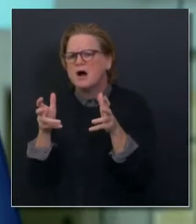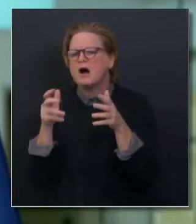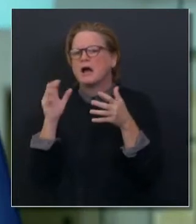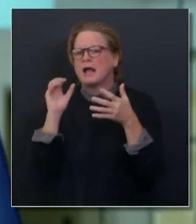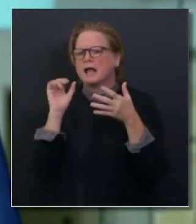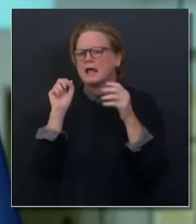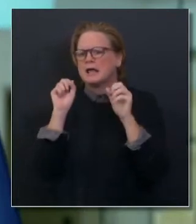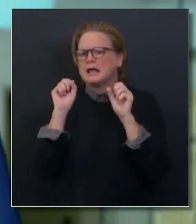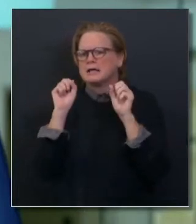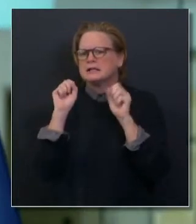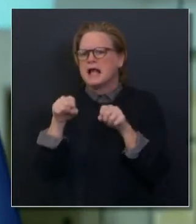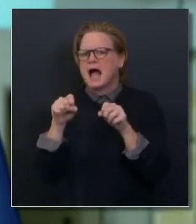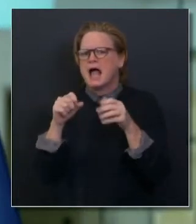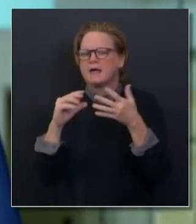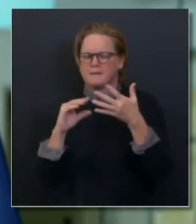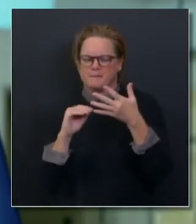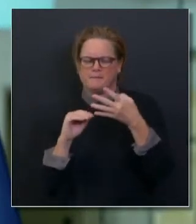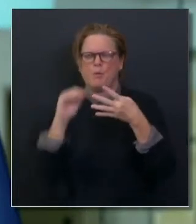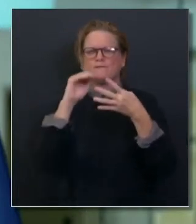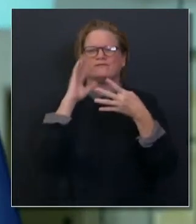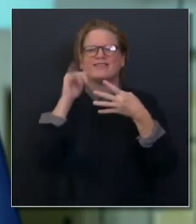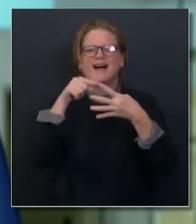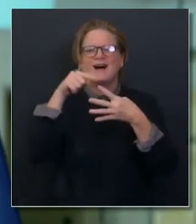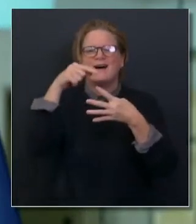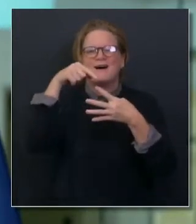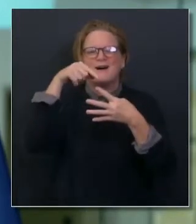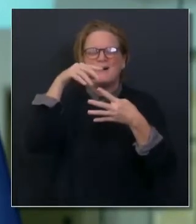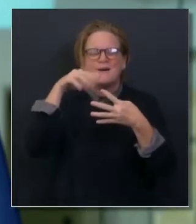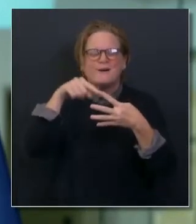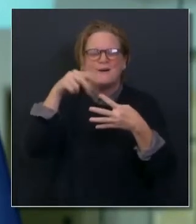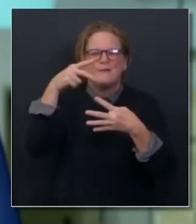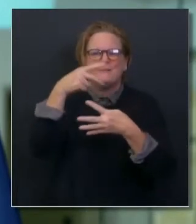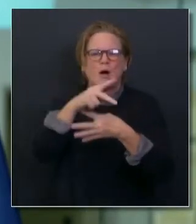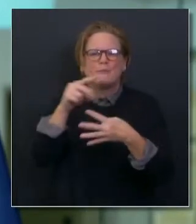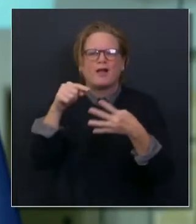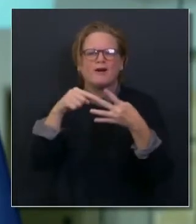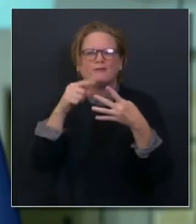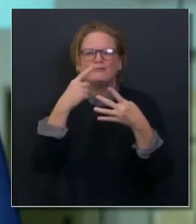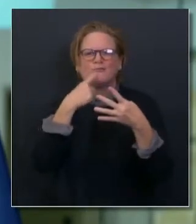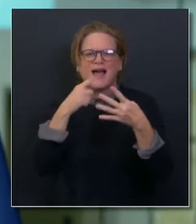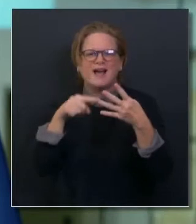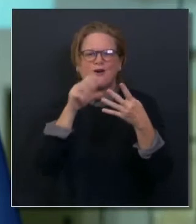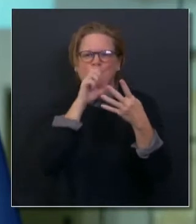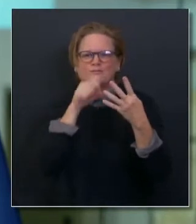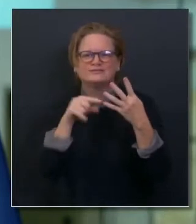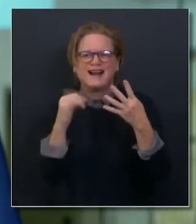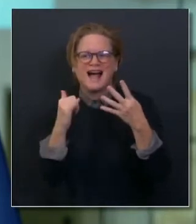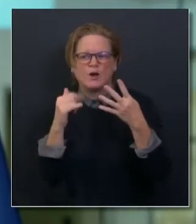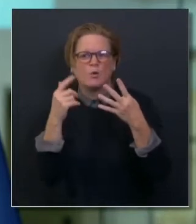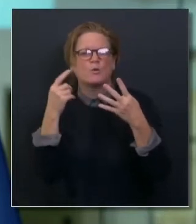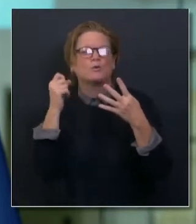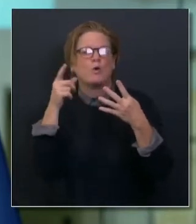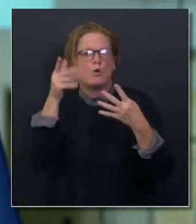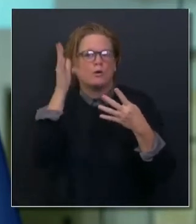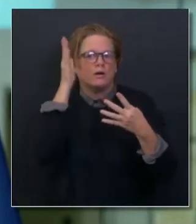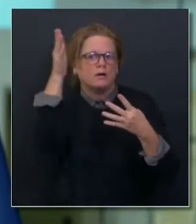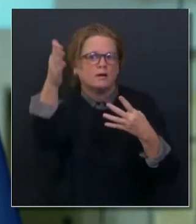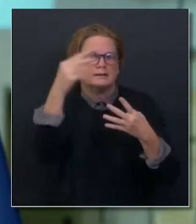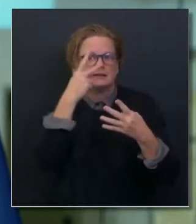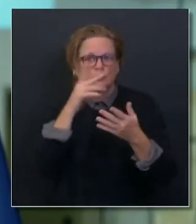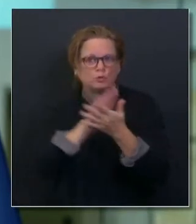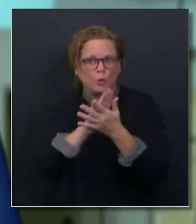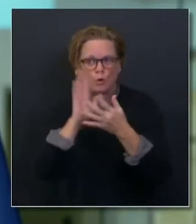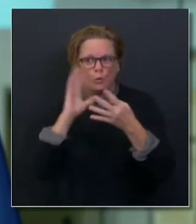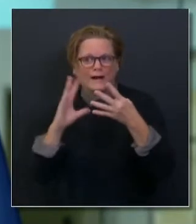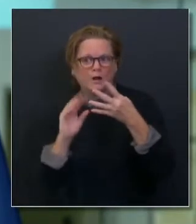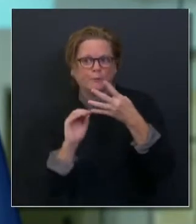How likely do you think that is to happen by the end of the school year? And what will sort of determine whether that can happen? Well,